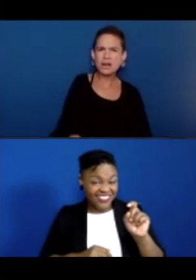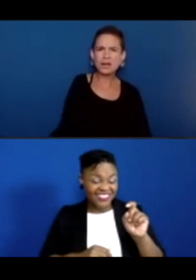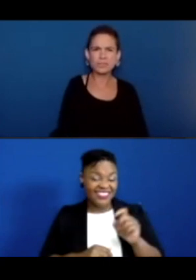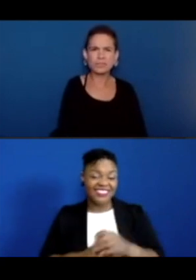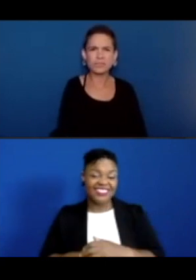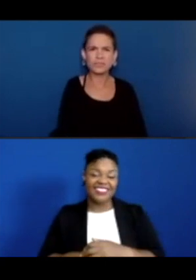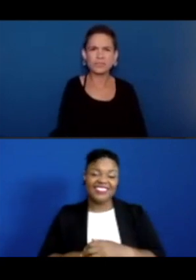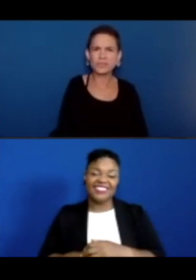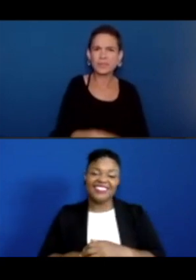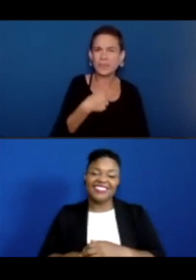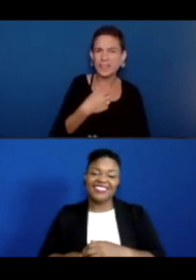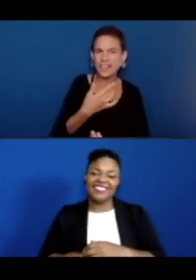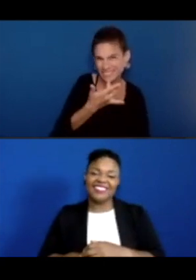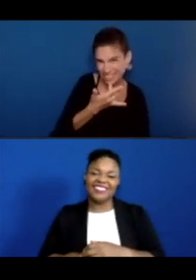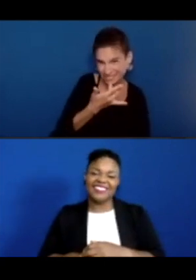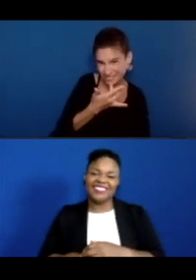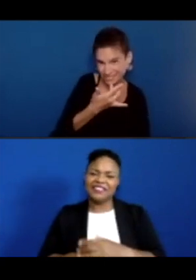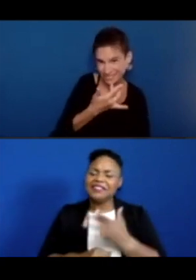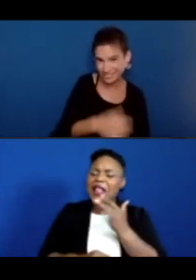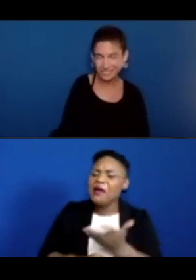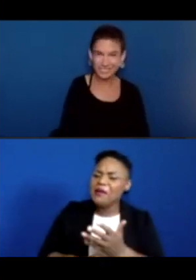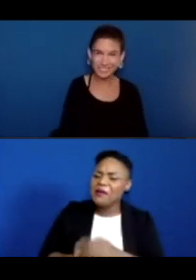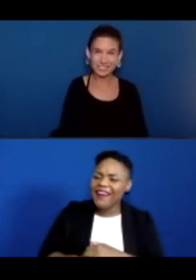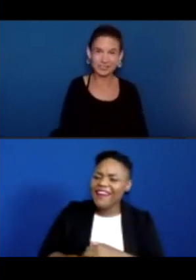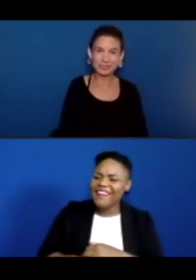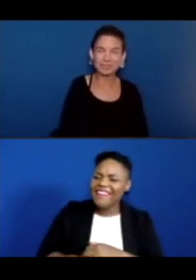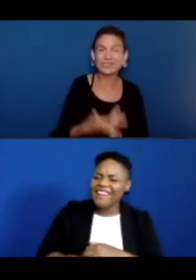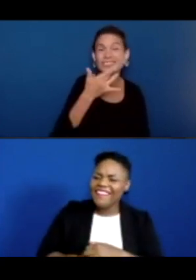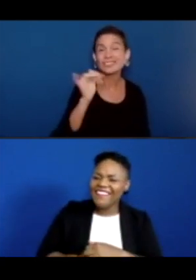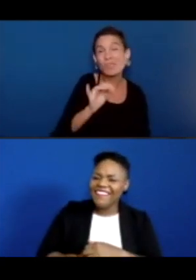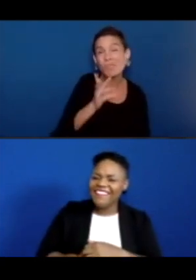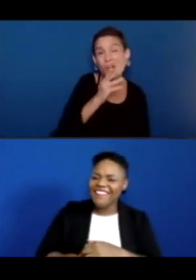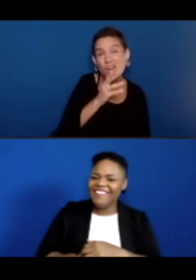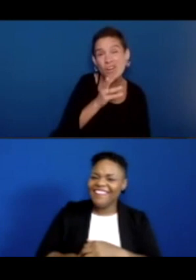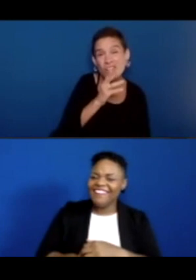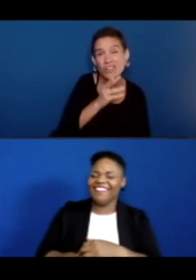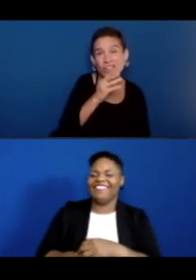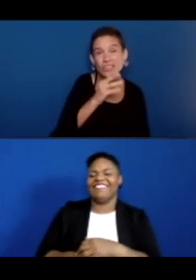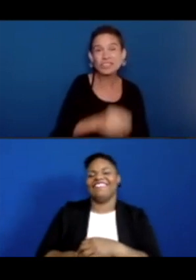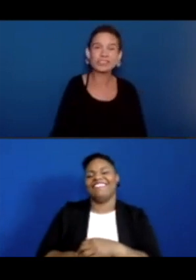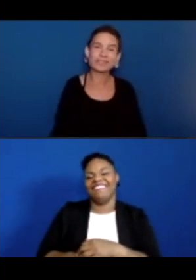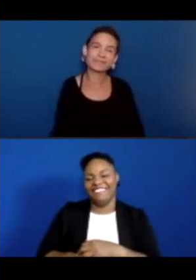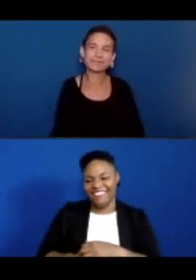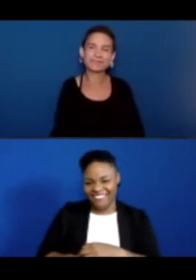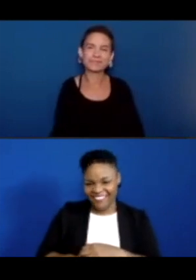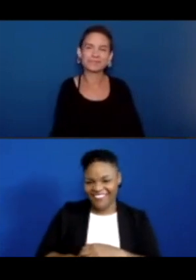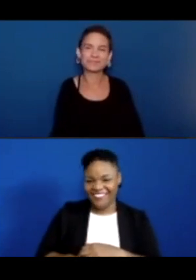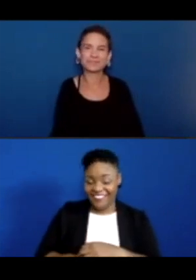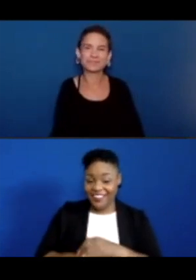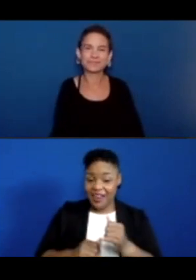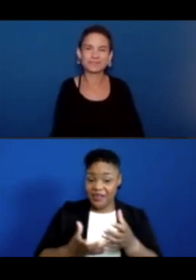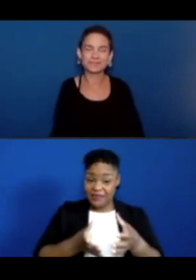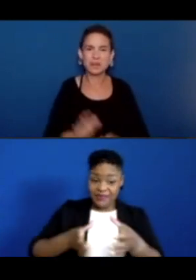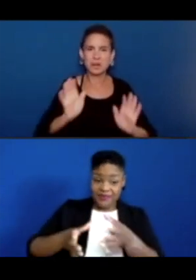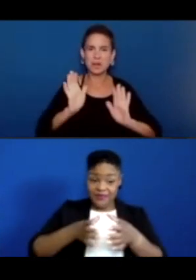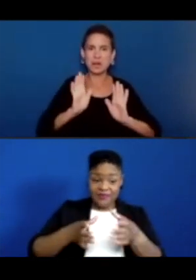It's hot. What does taste like? Water. Oh my goodness. Okay. Is it going to be swirling around?